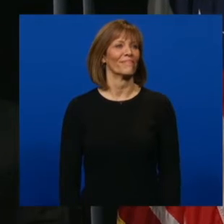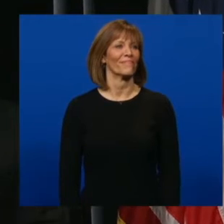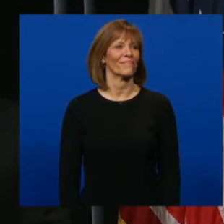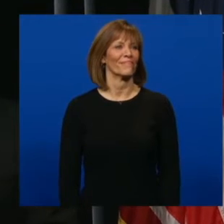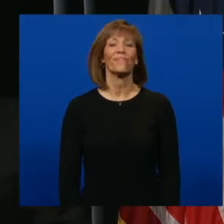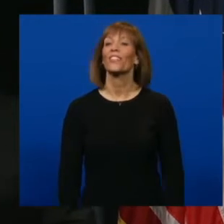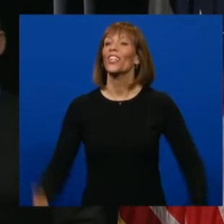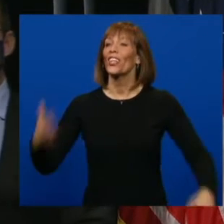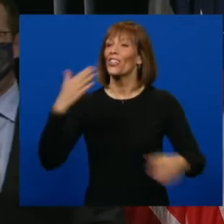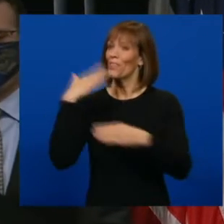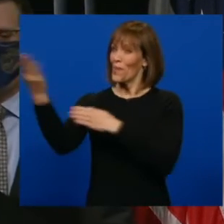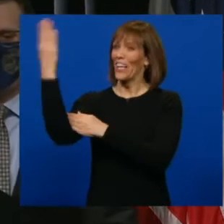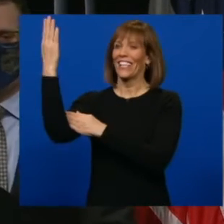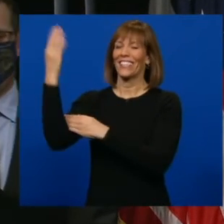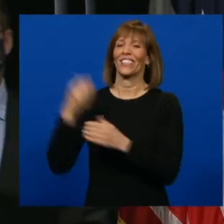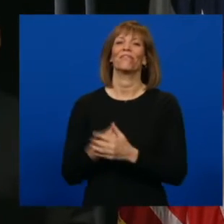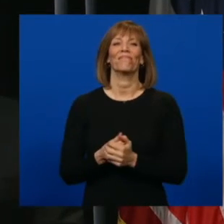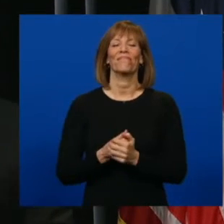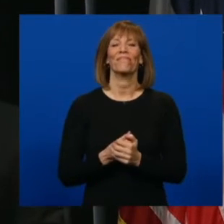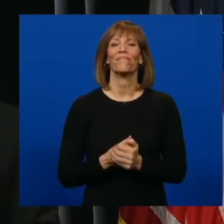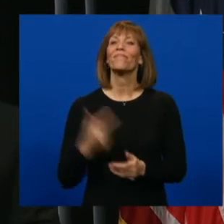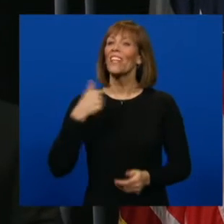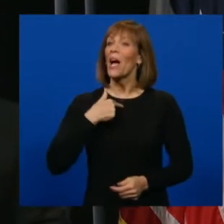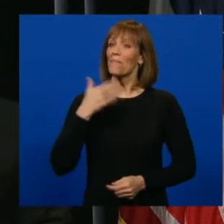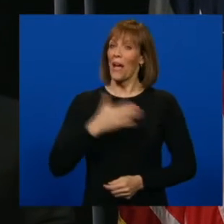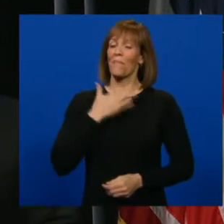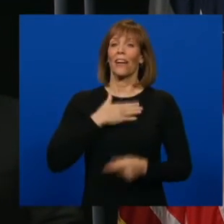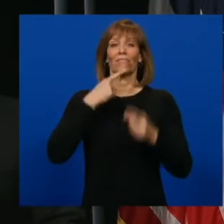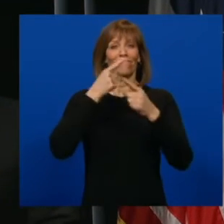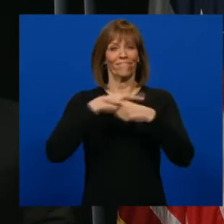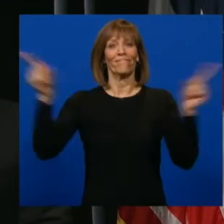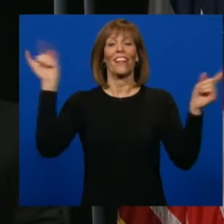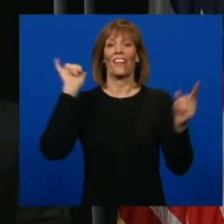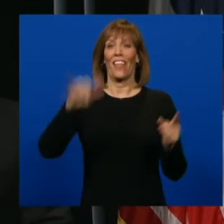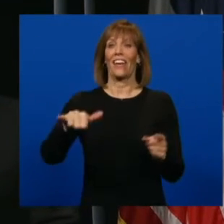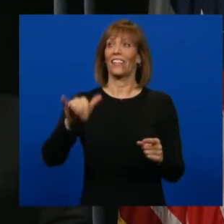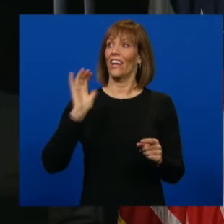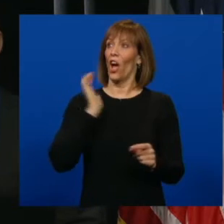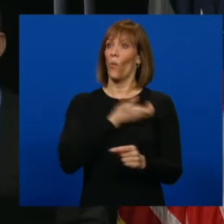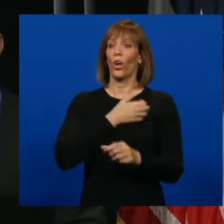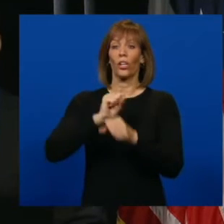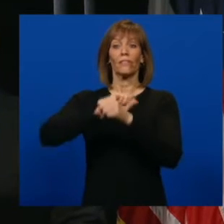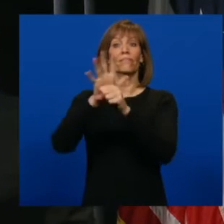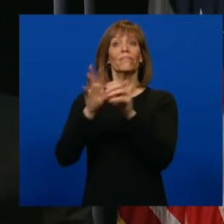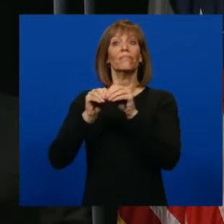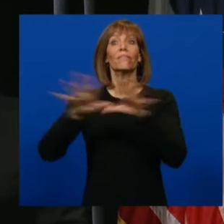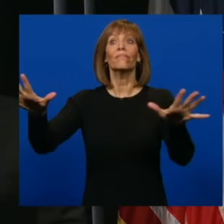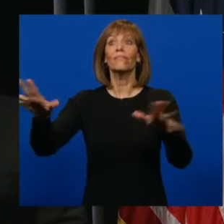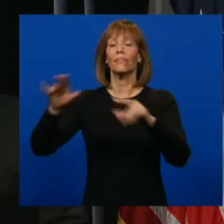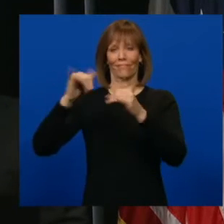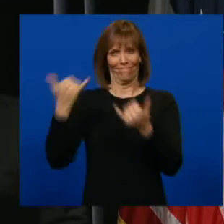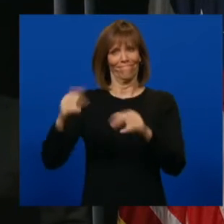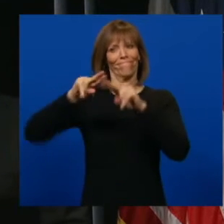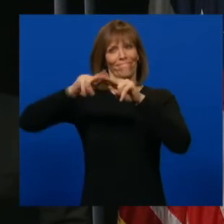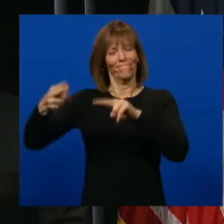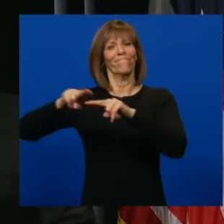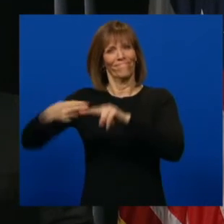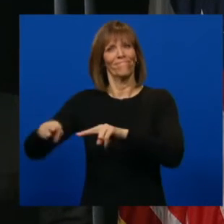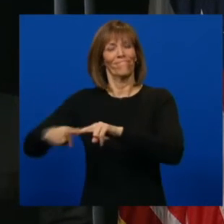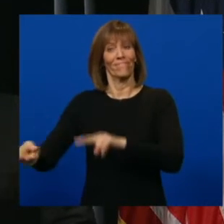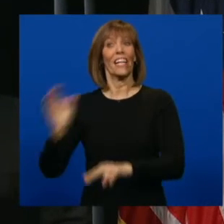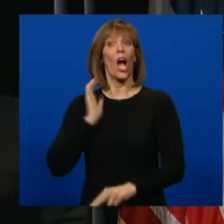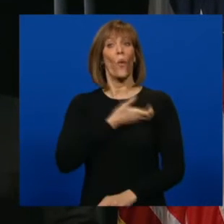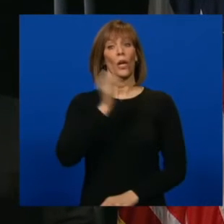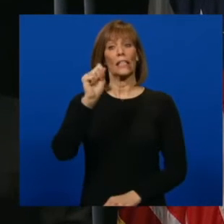Okay, good morning. I'm pleased to report that virus activity in Iowa continues to decline. In fact, our